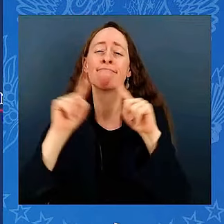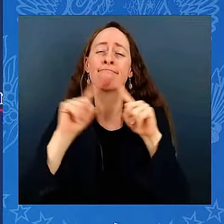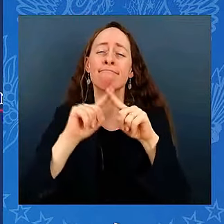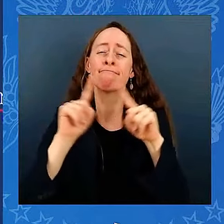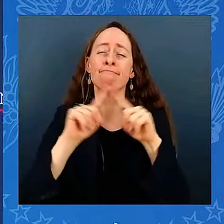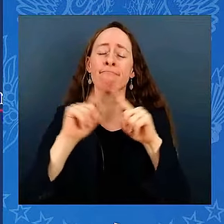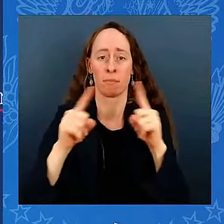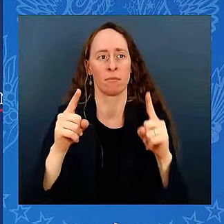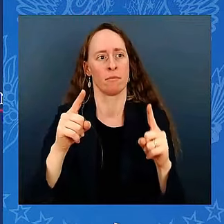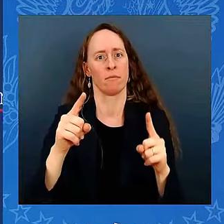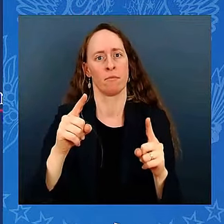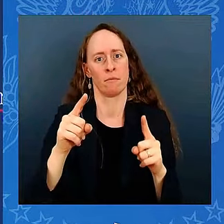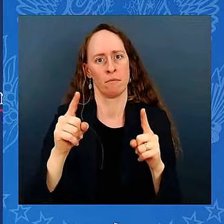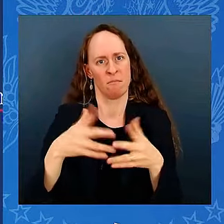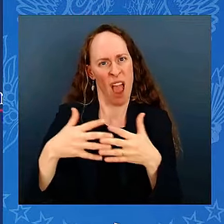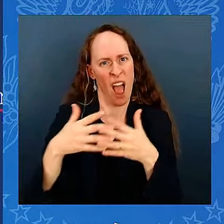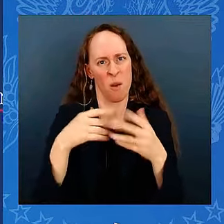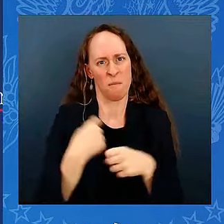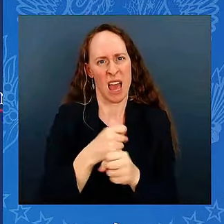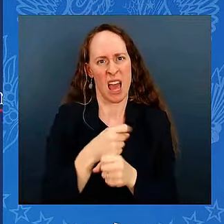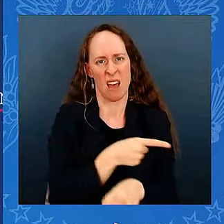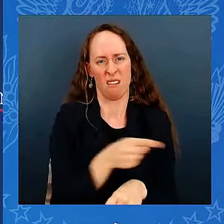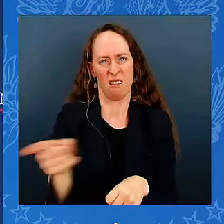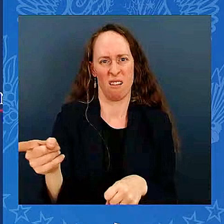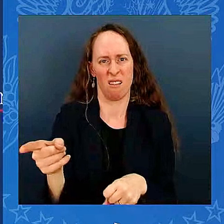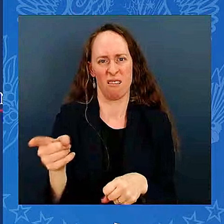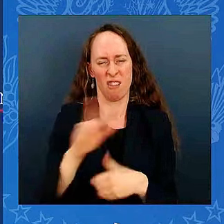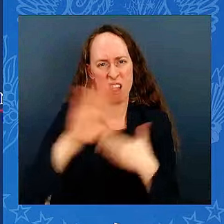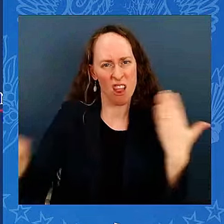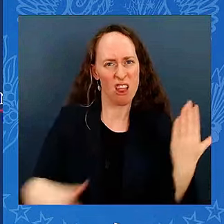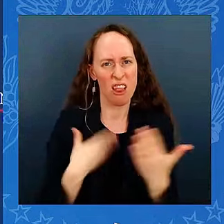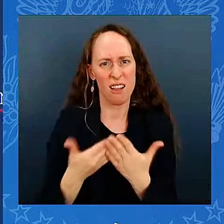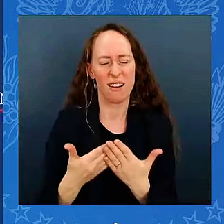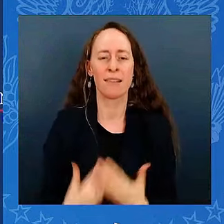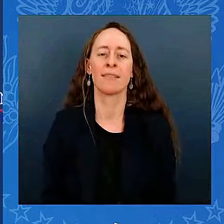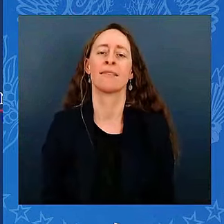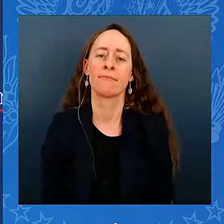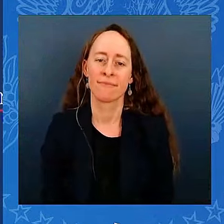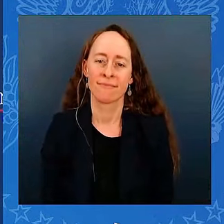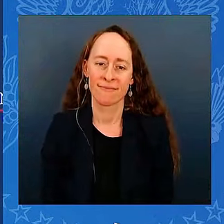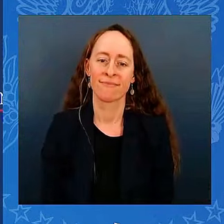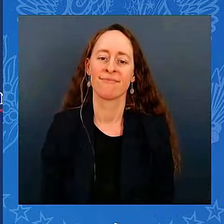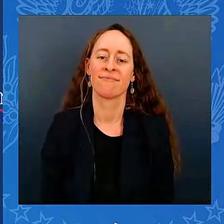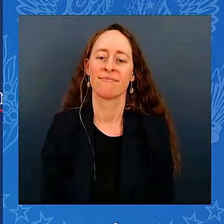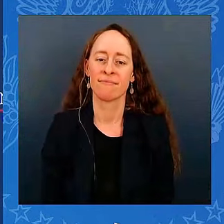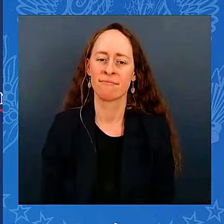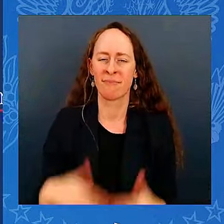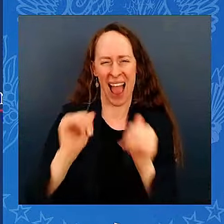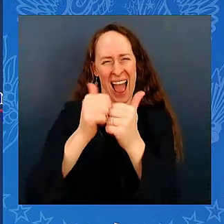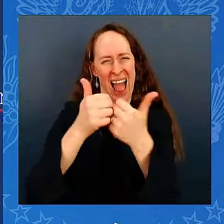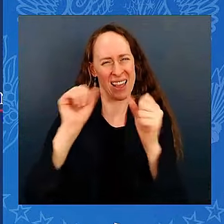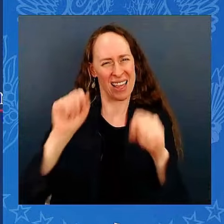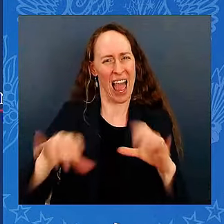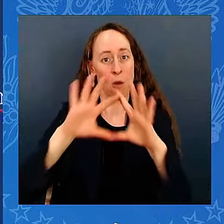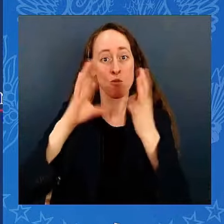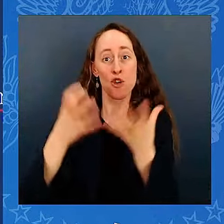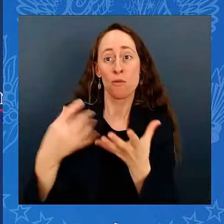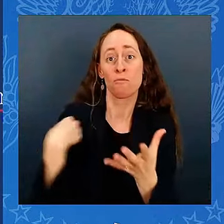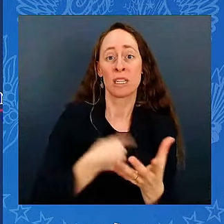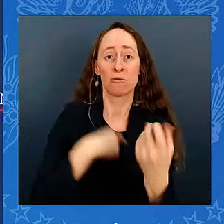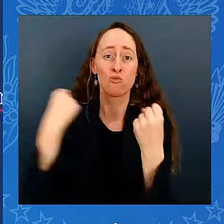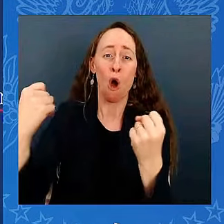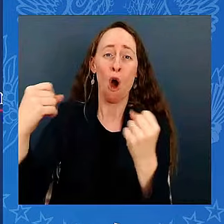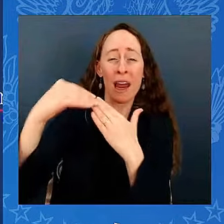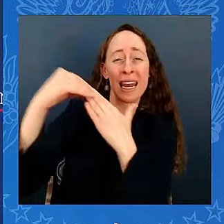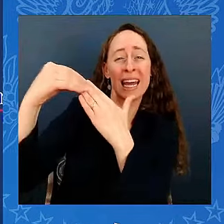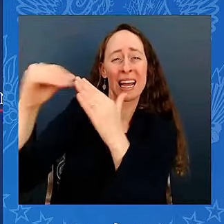How can we be the strongest nation in the world without leading the world in science and technology? I mean, think about it.